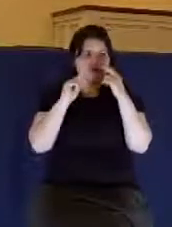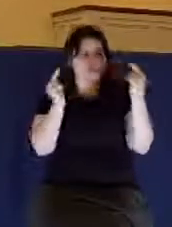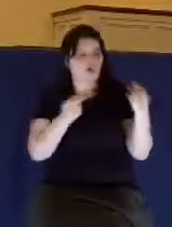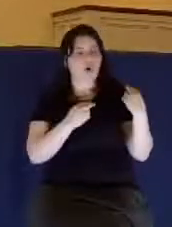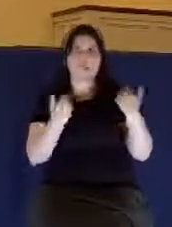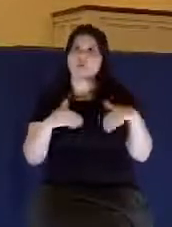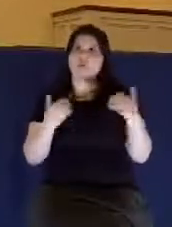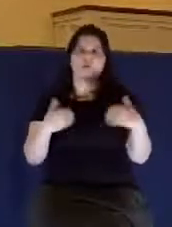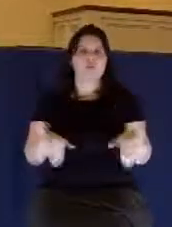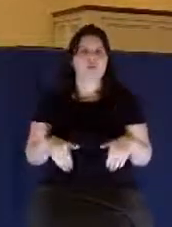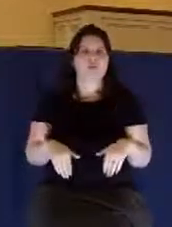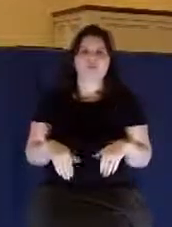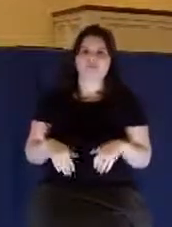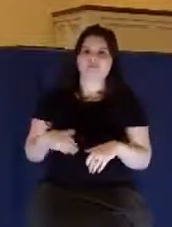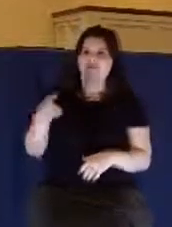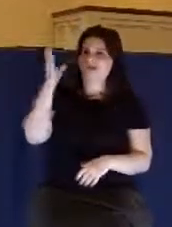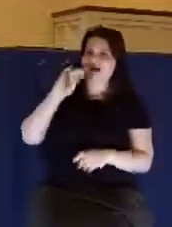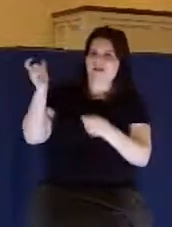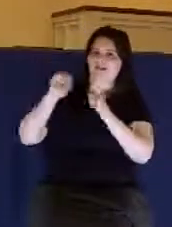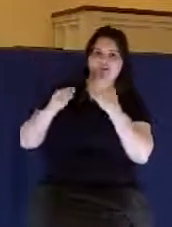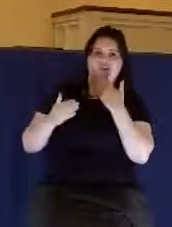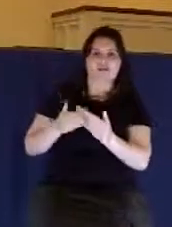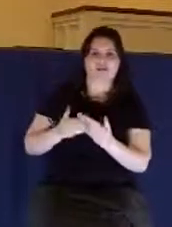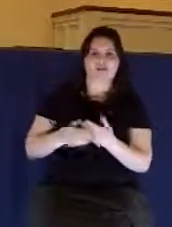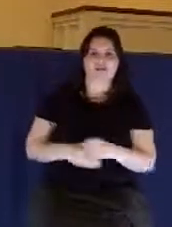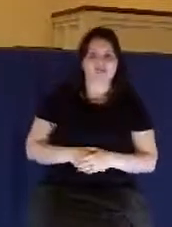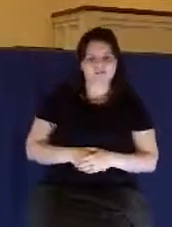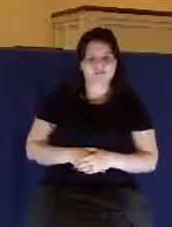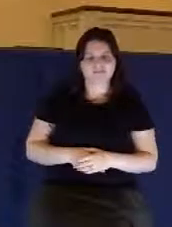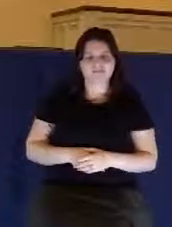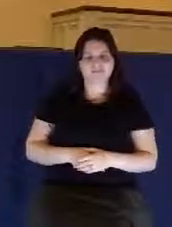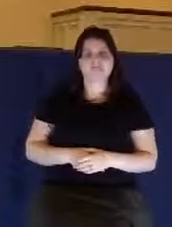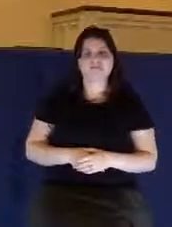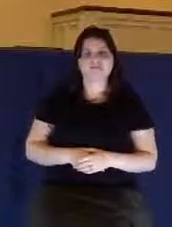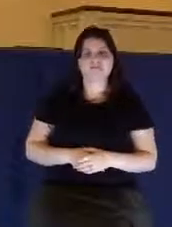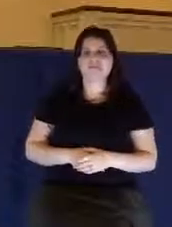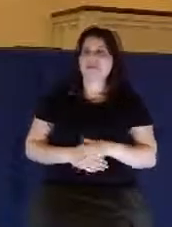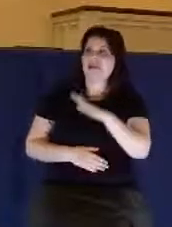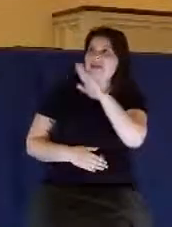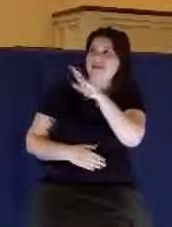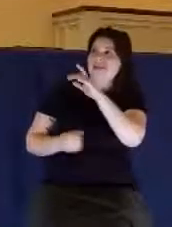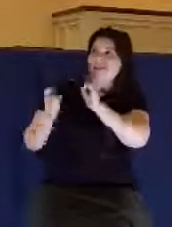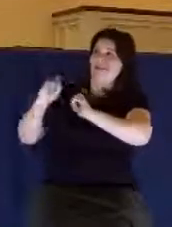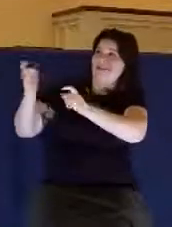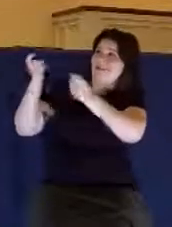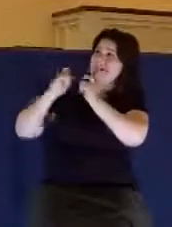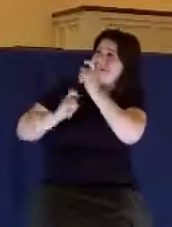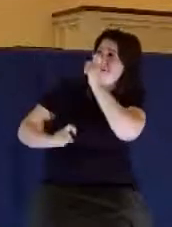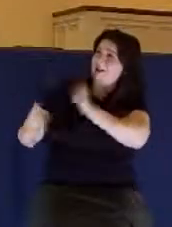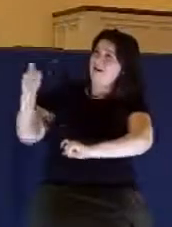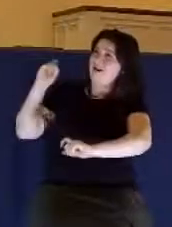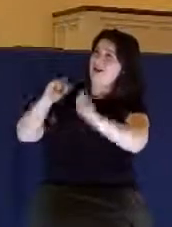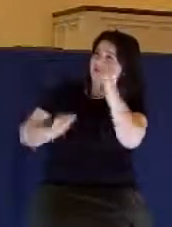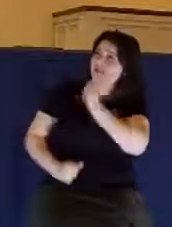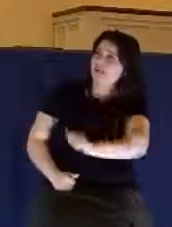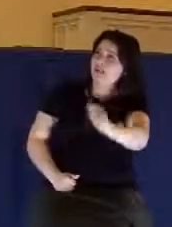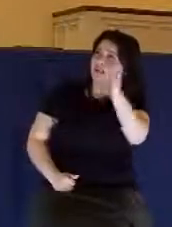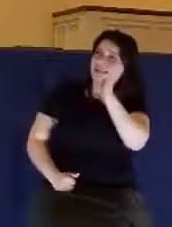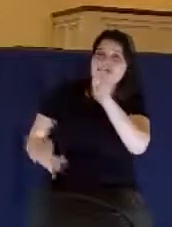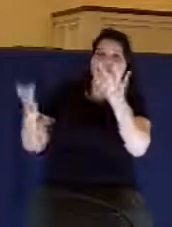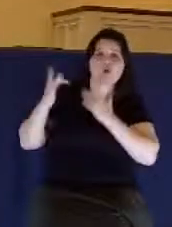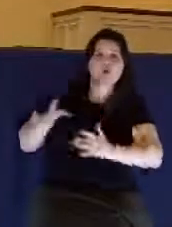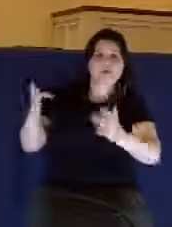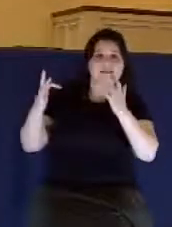gifts. The way God gives is good. God's giving is constant every day. His mercies are new